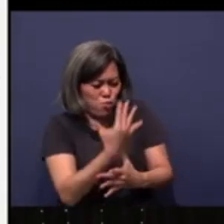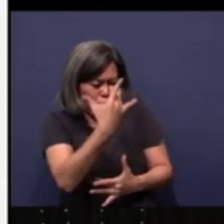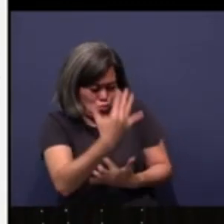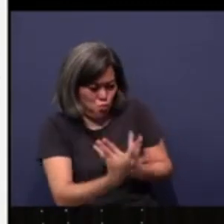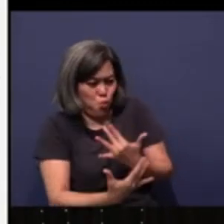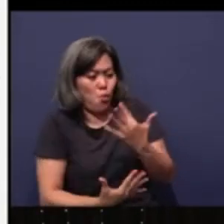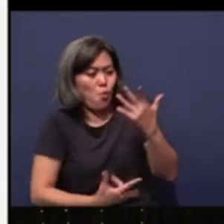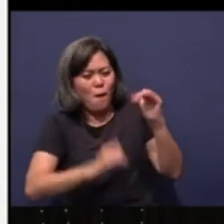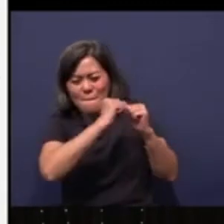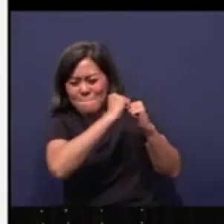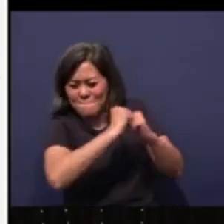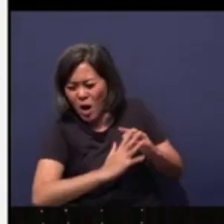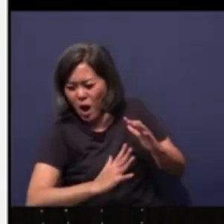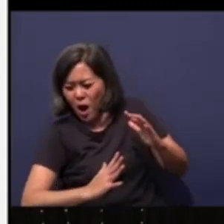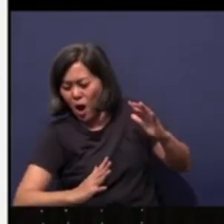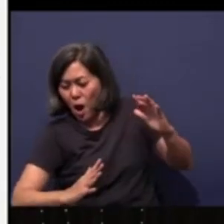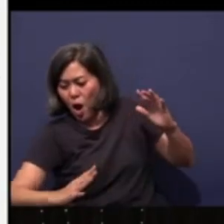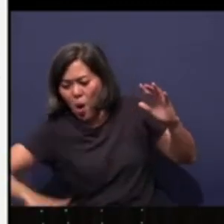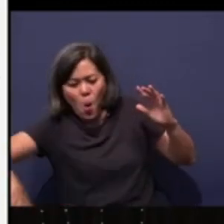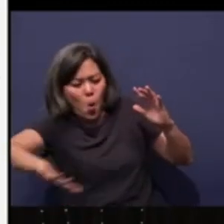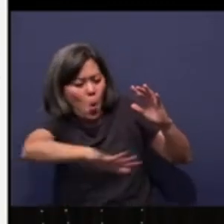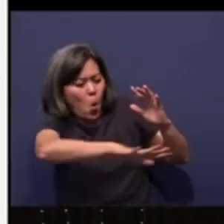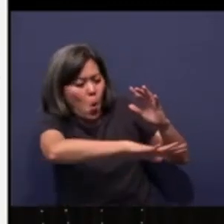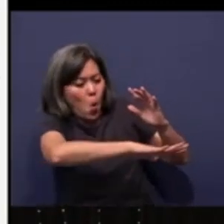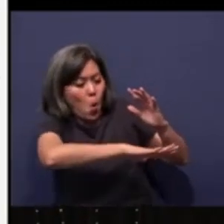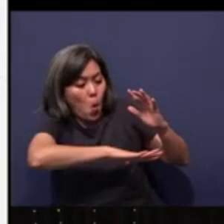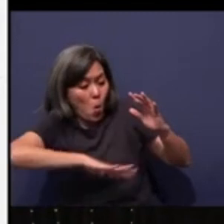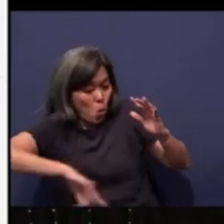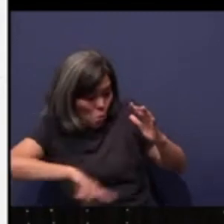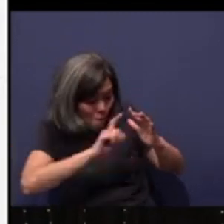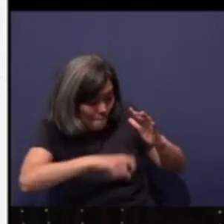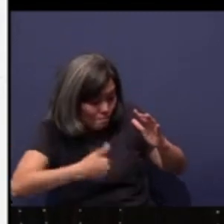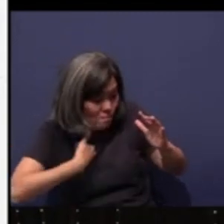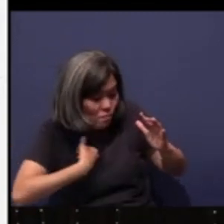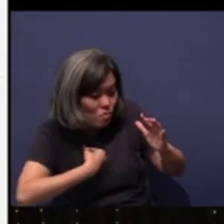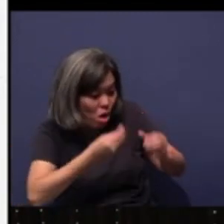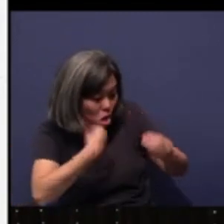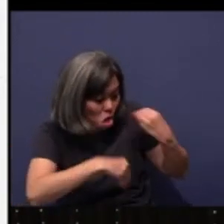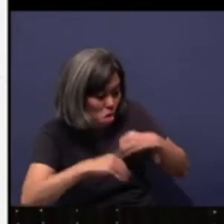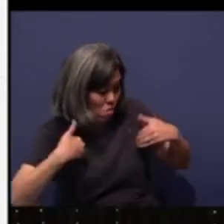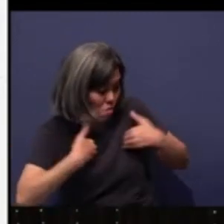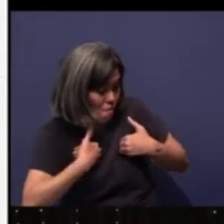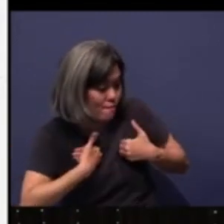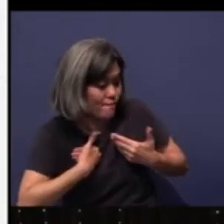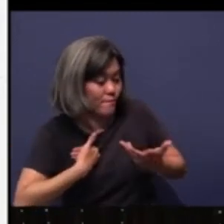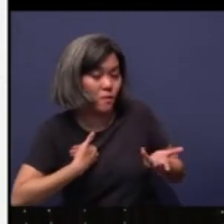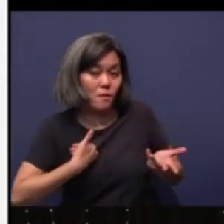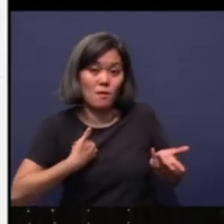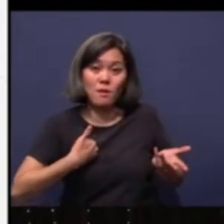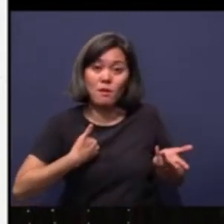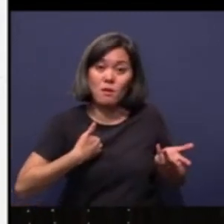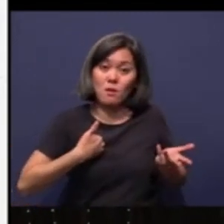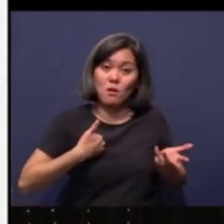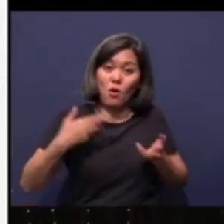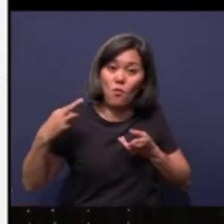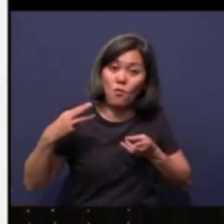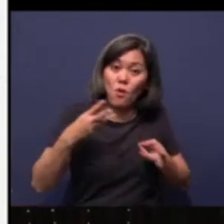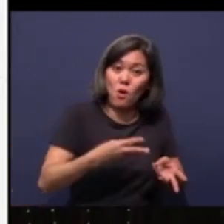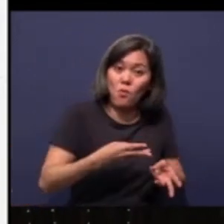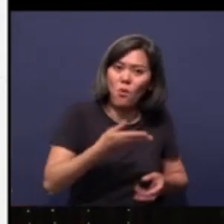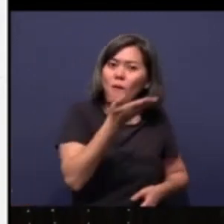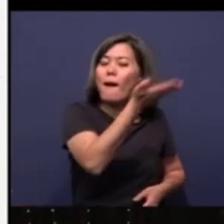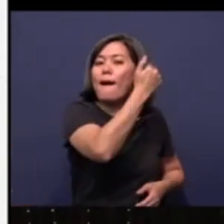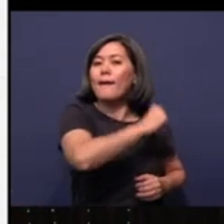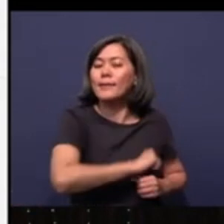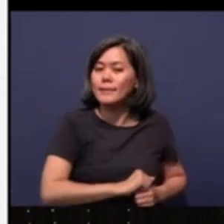and the mountains. All that you need to eat your livestock. Your reward is there,